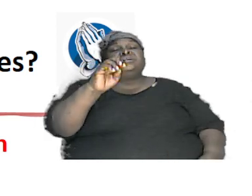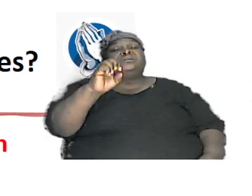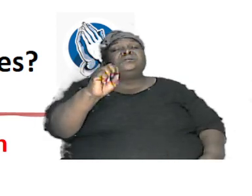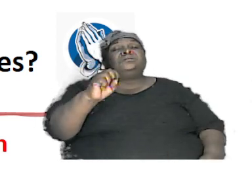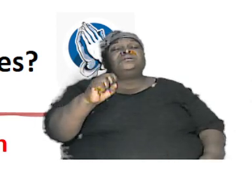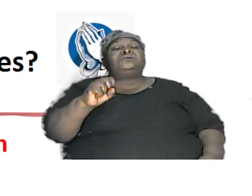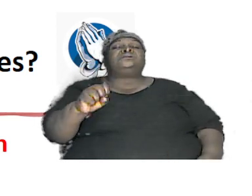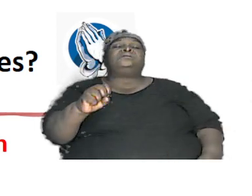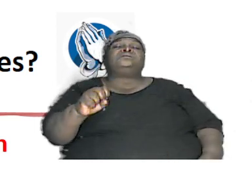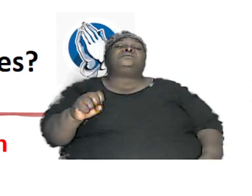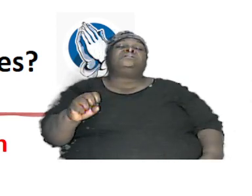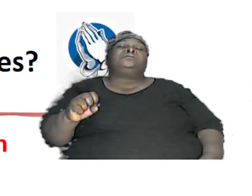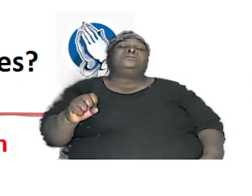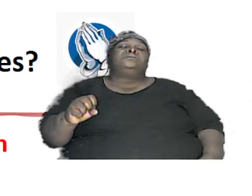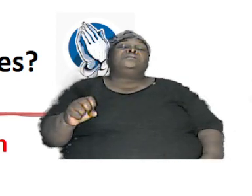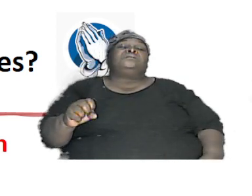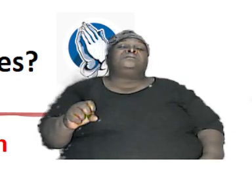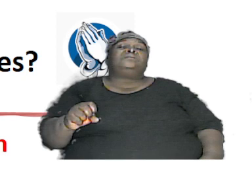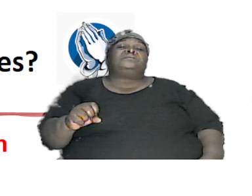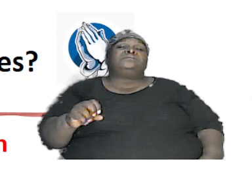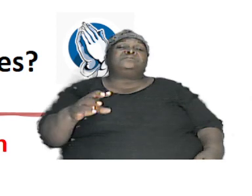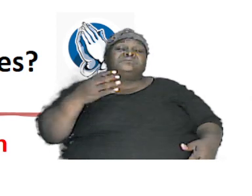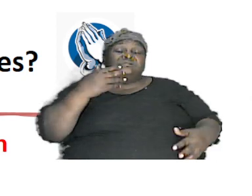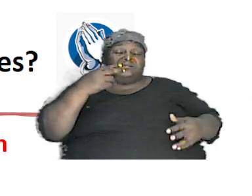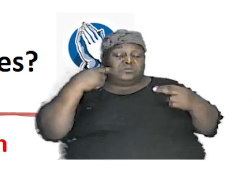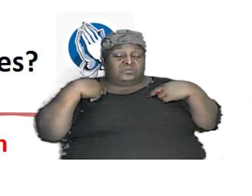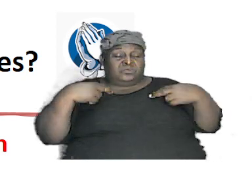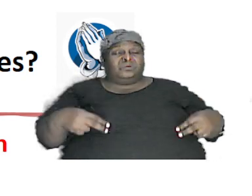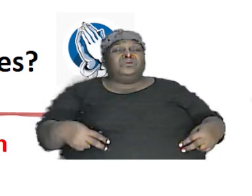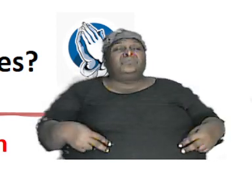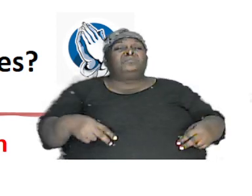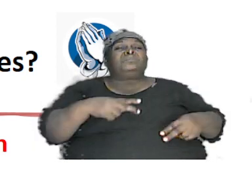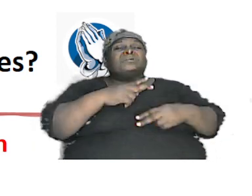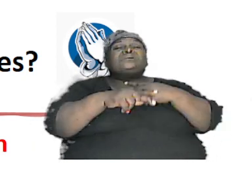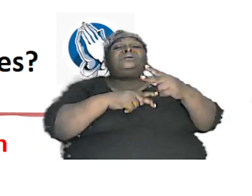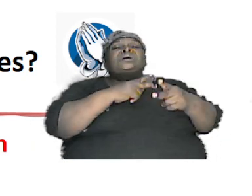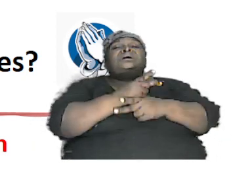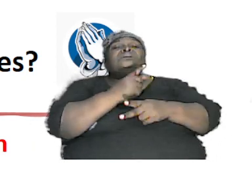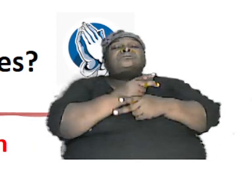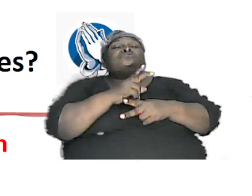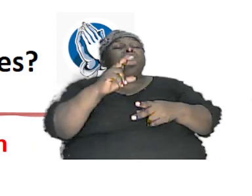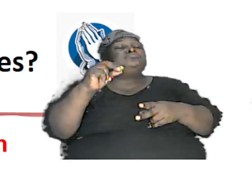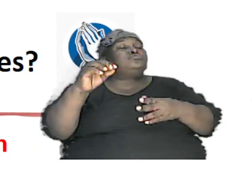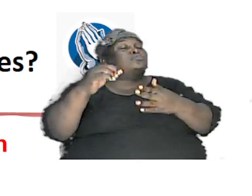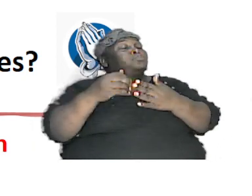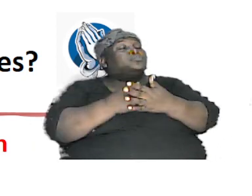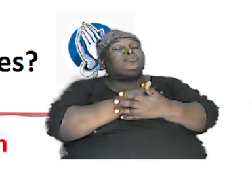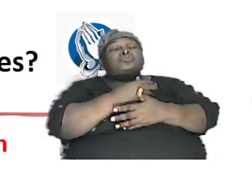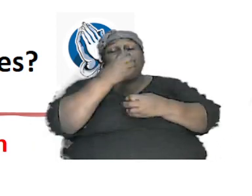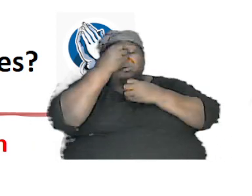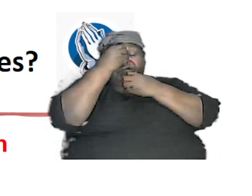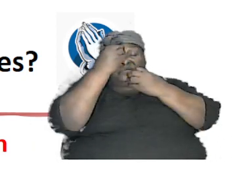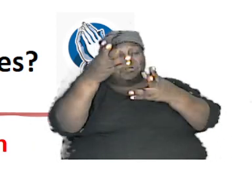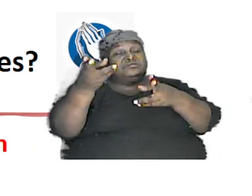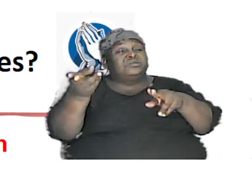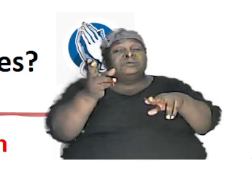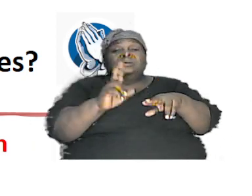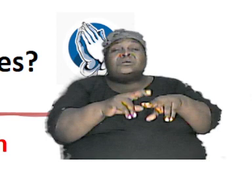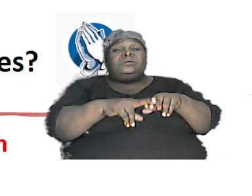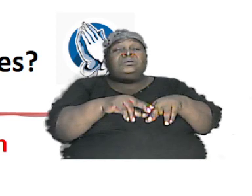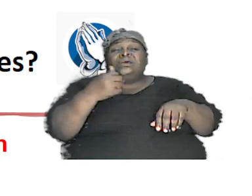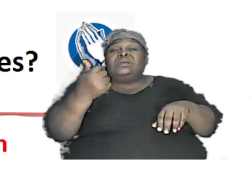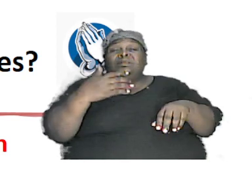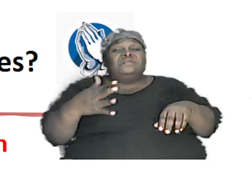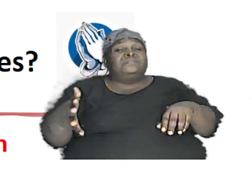and we will see ultimately in humankind is that no new information is added if there is anything that is happening